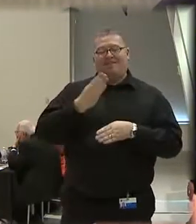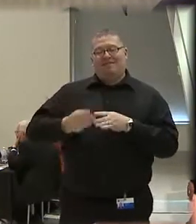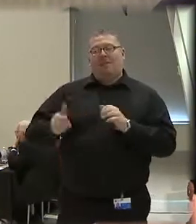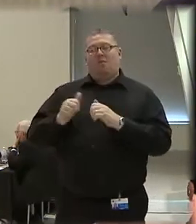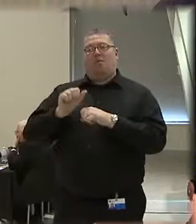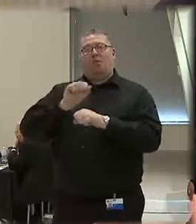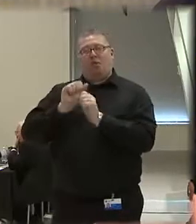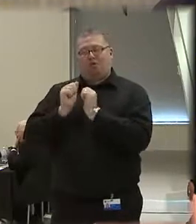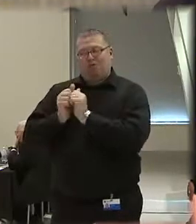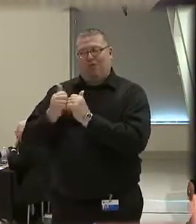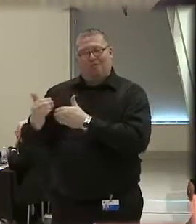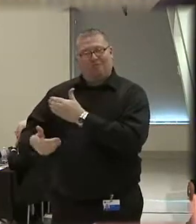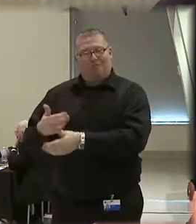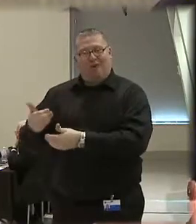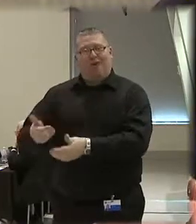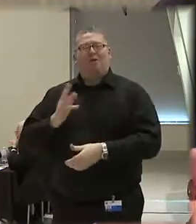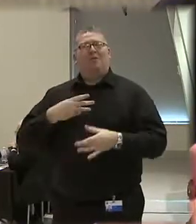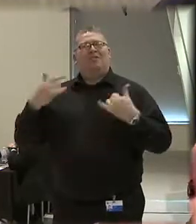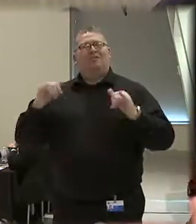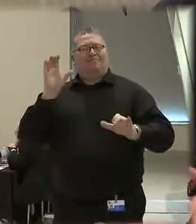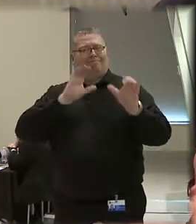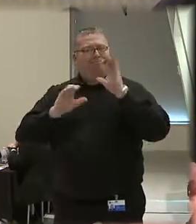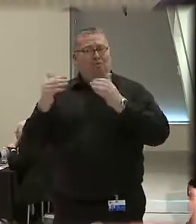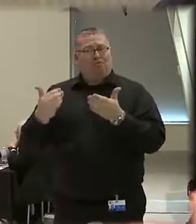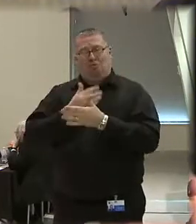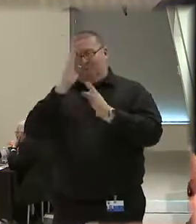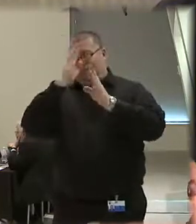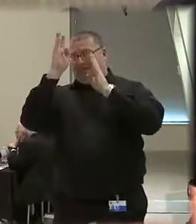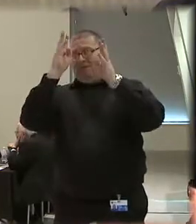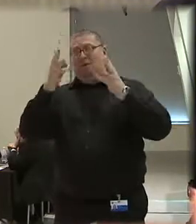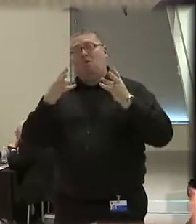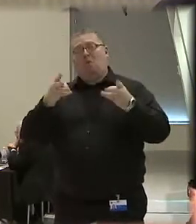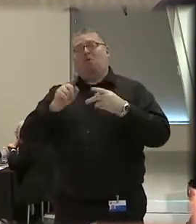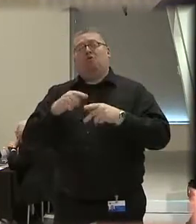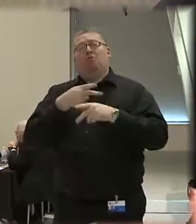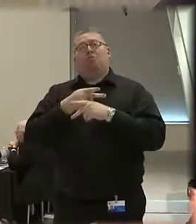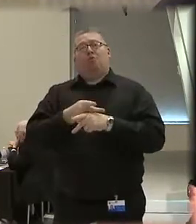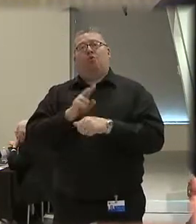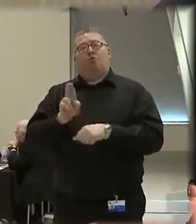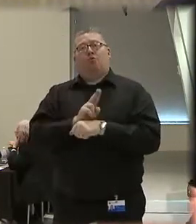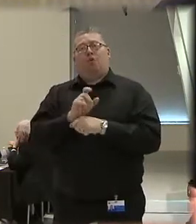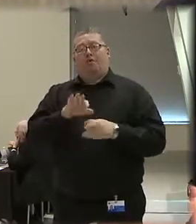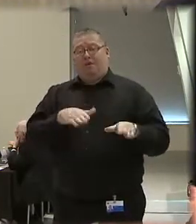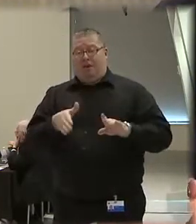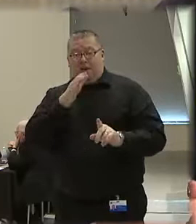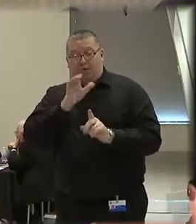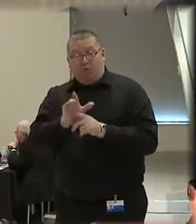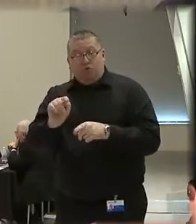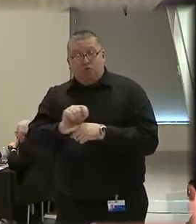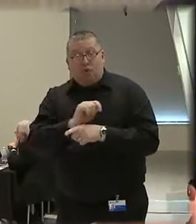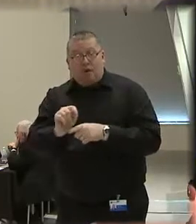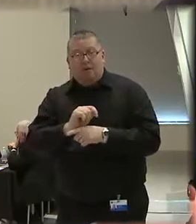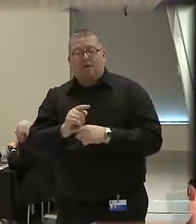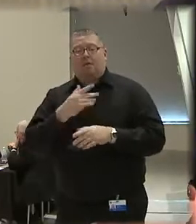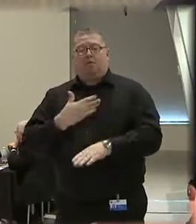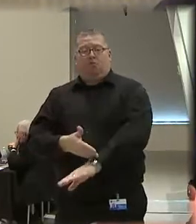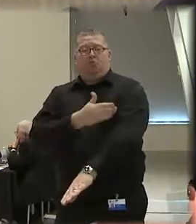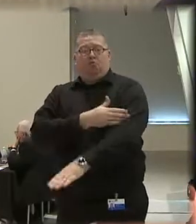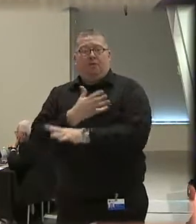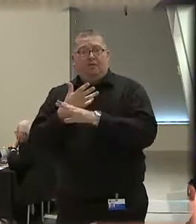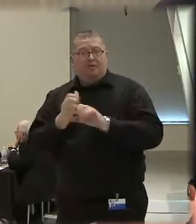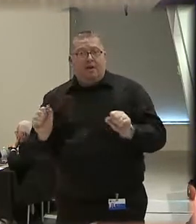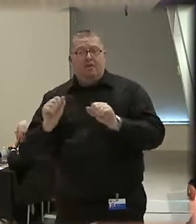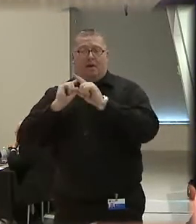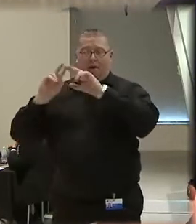process. We continue to seek new and innovative ways to reduce the use of deadly force, enhance training, improve safety, and